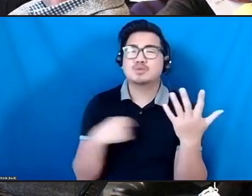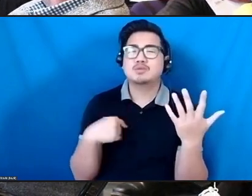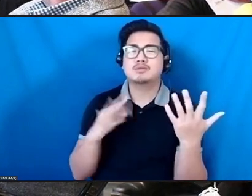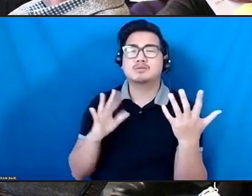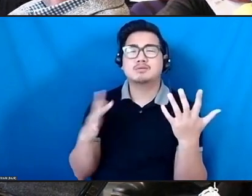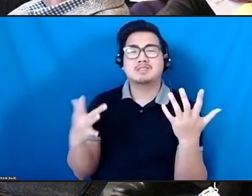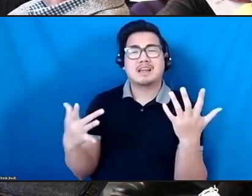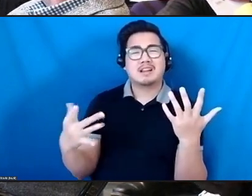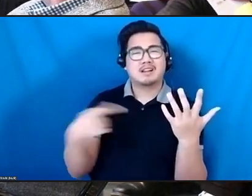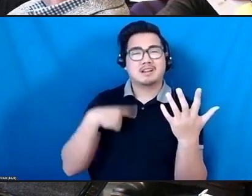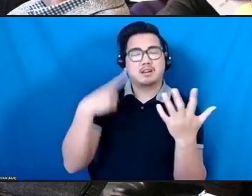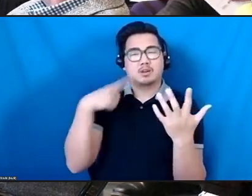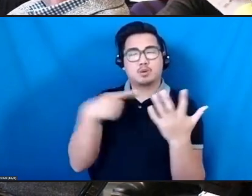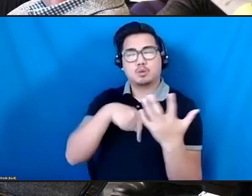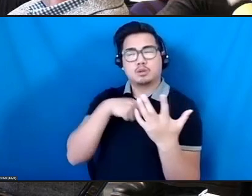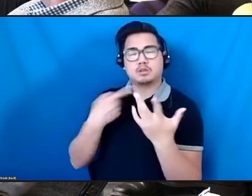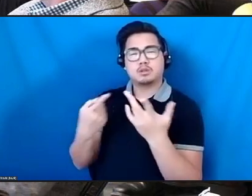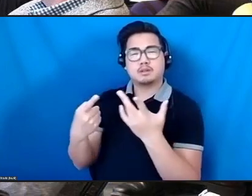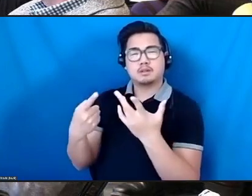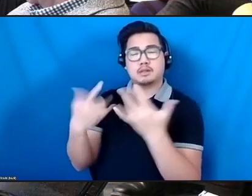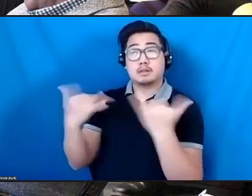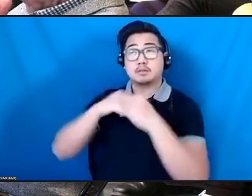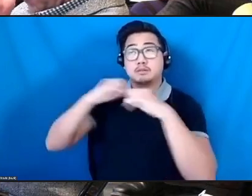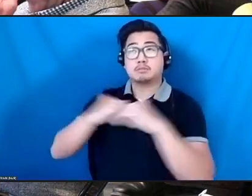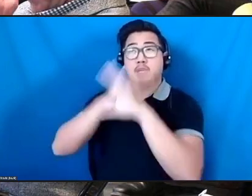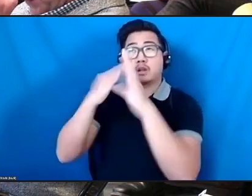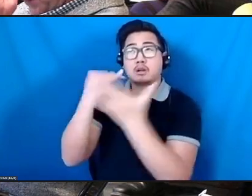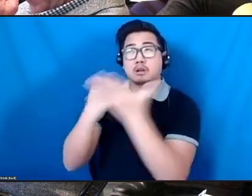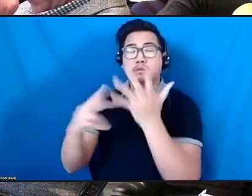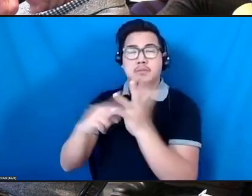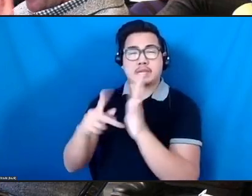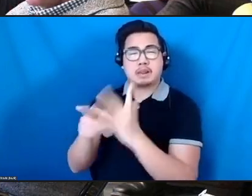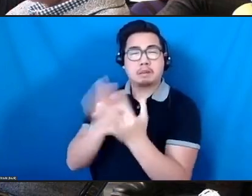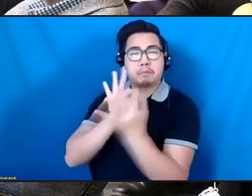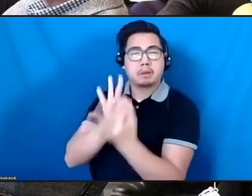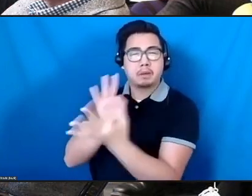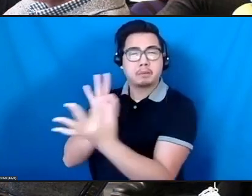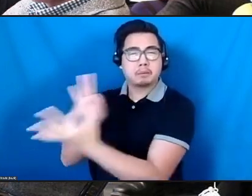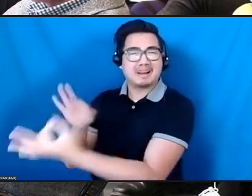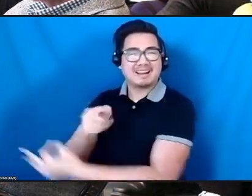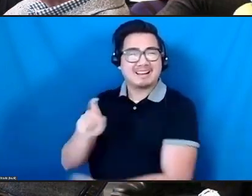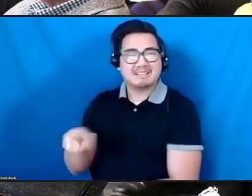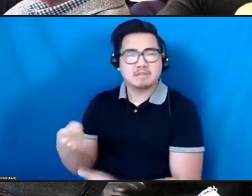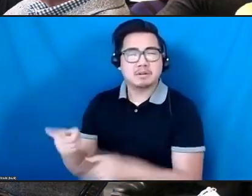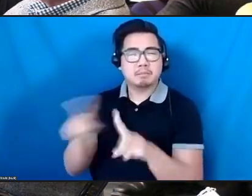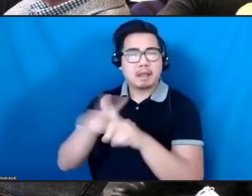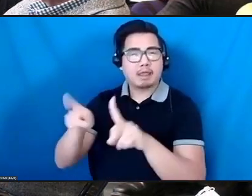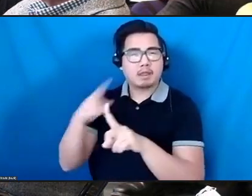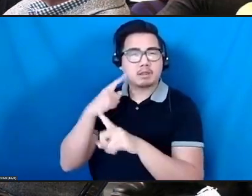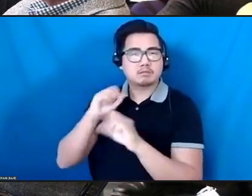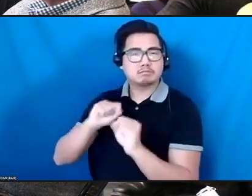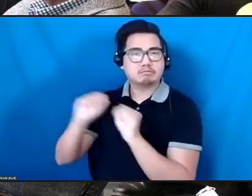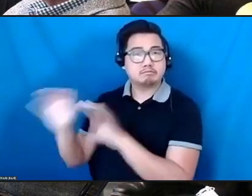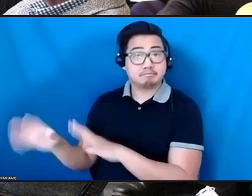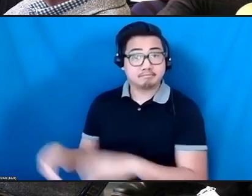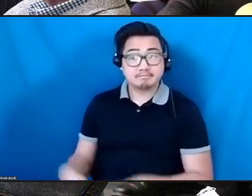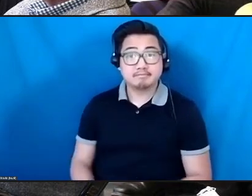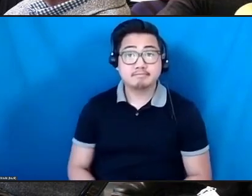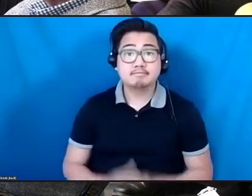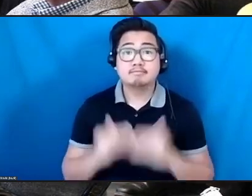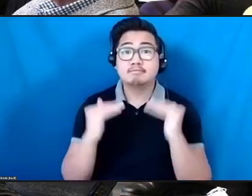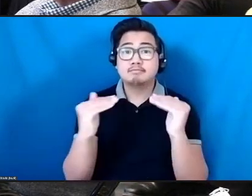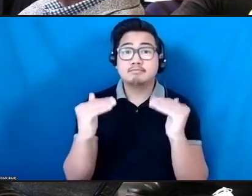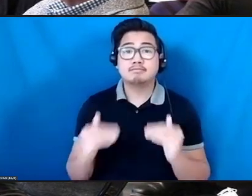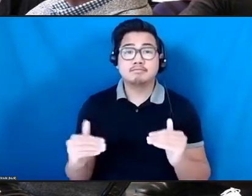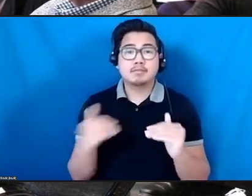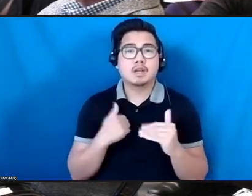think that's the thing we need to try to break out of. I just want to bring this all together by just talking a